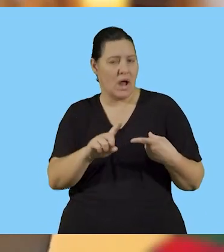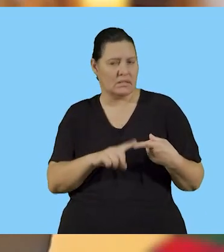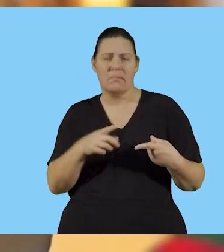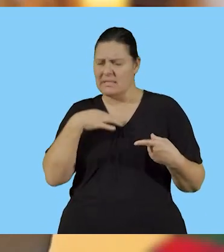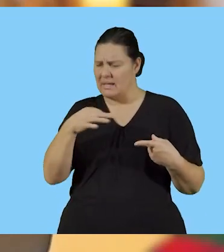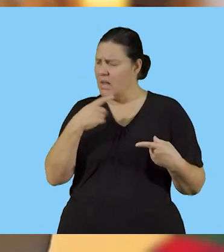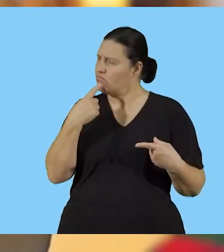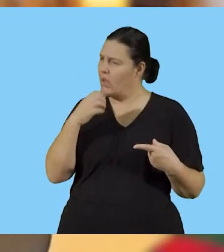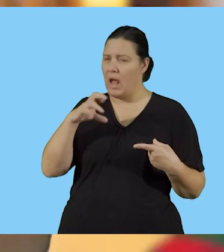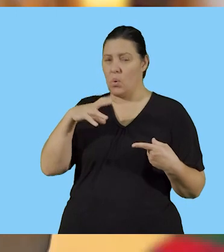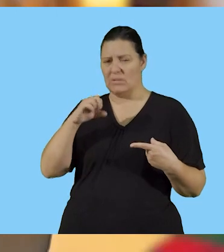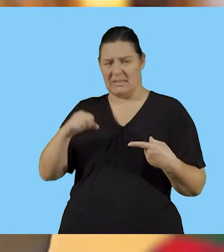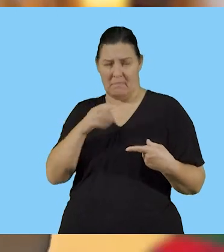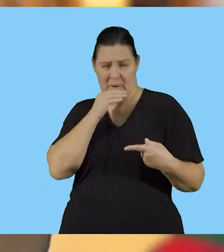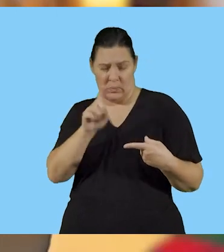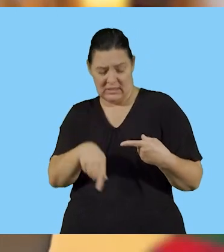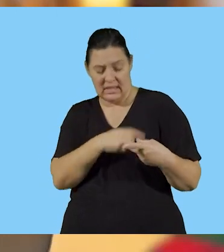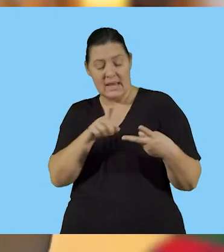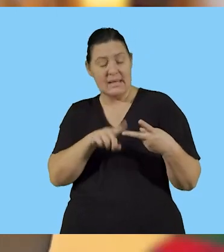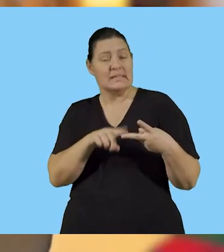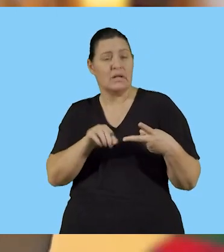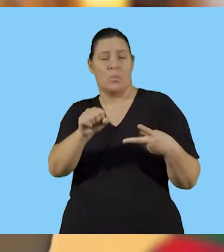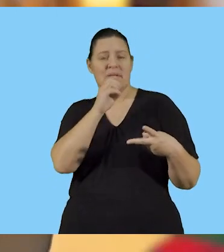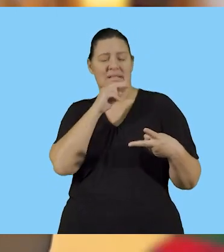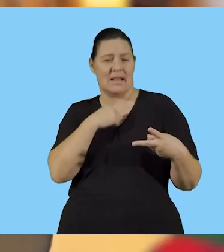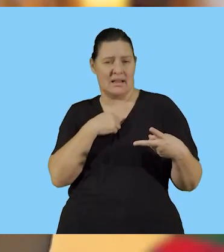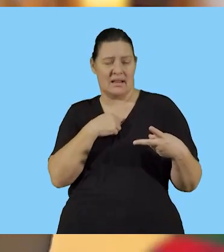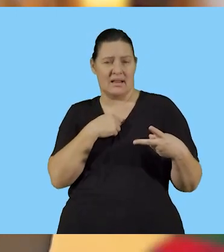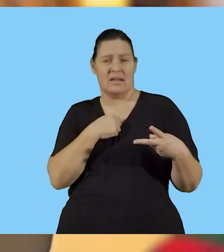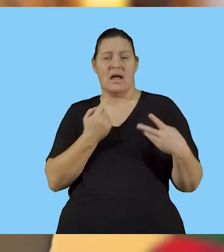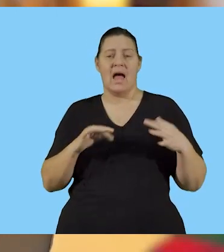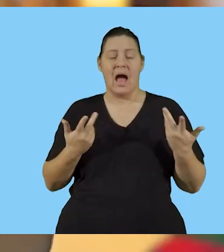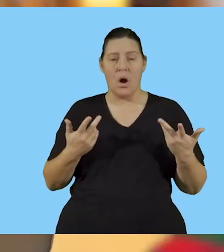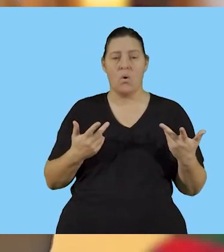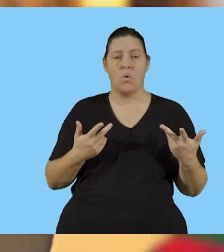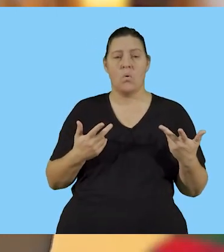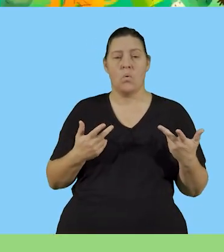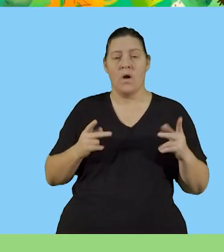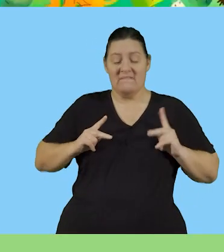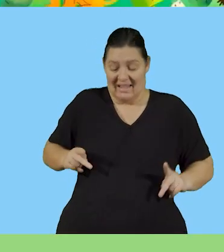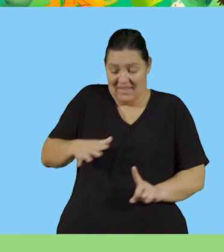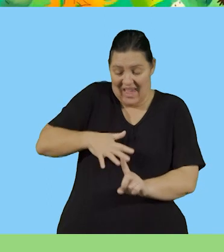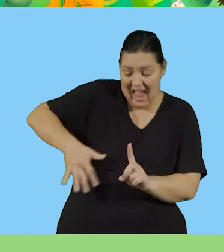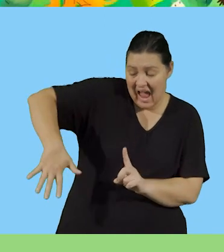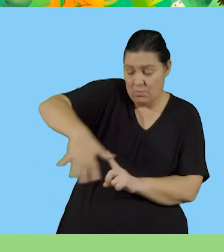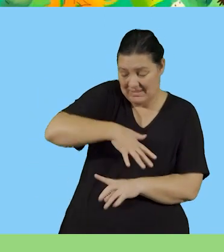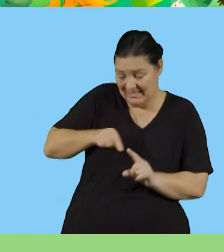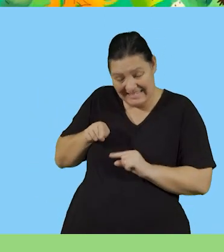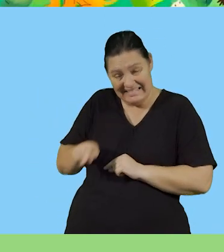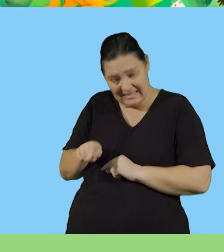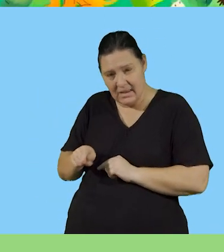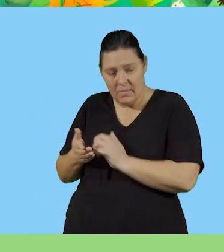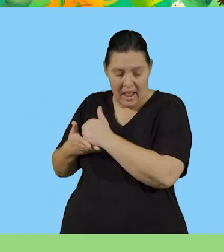ecosystem? So you need to be able to define that term. Secondly, you need to tell me how the physical environment